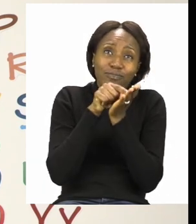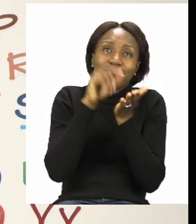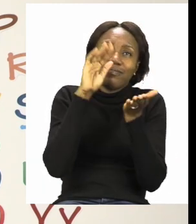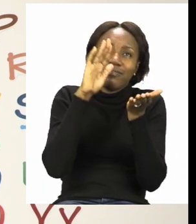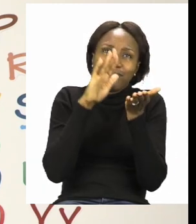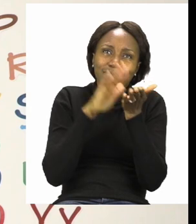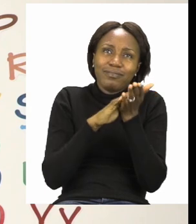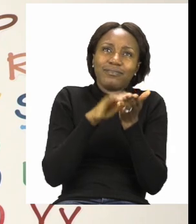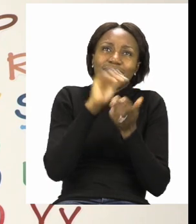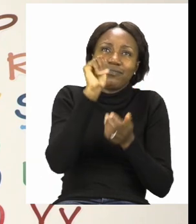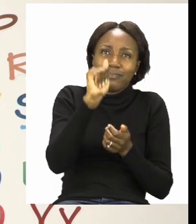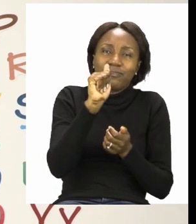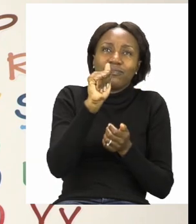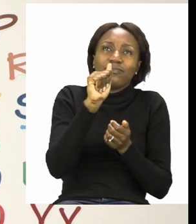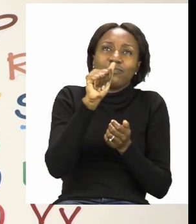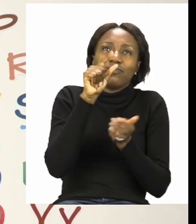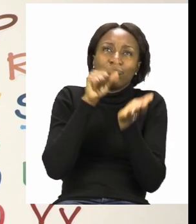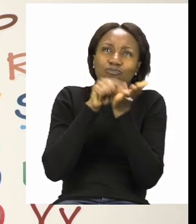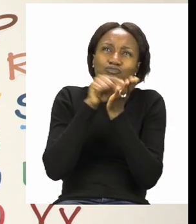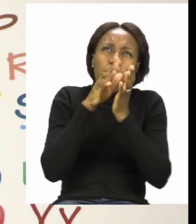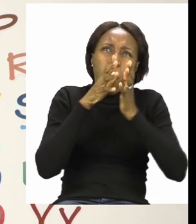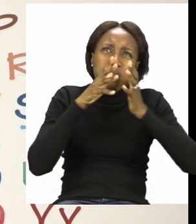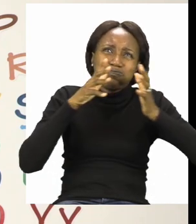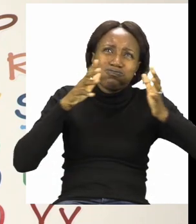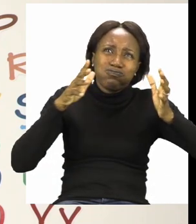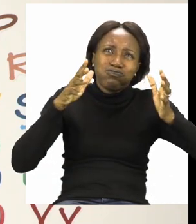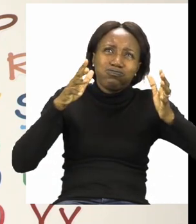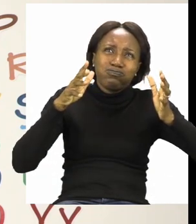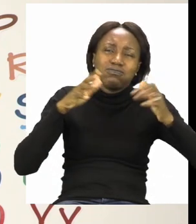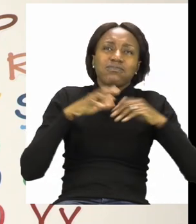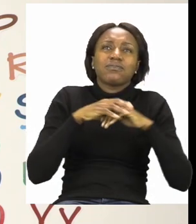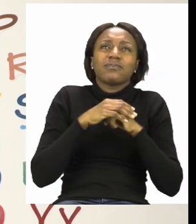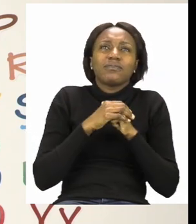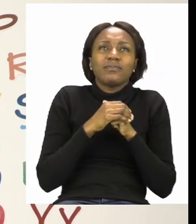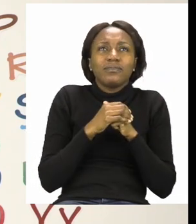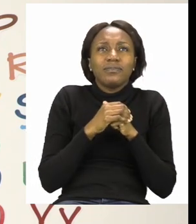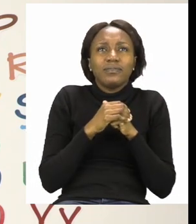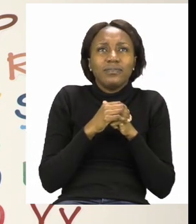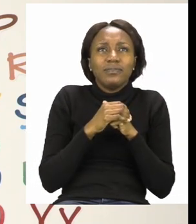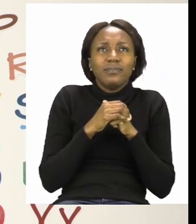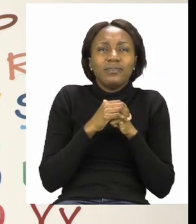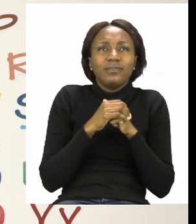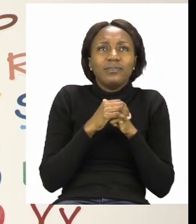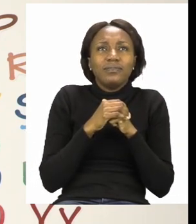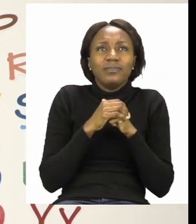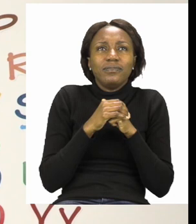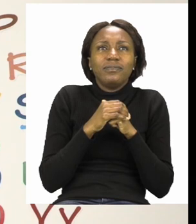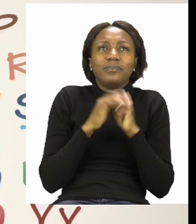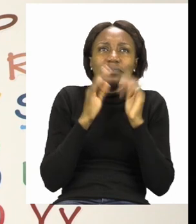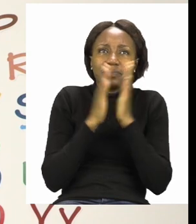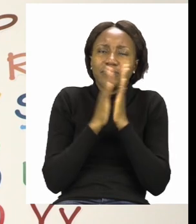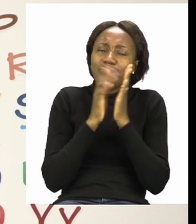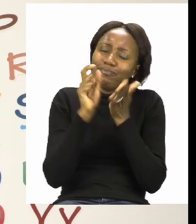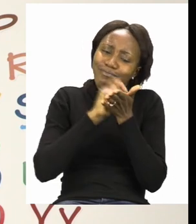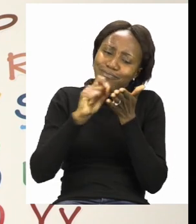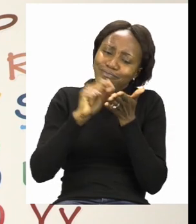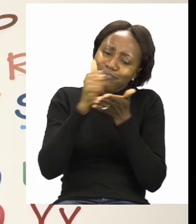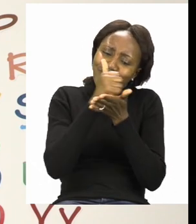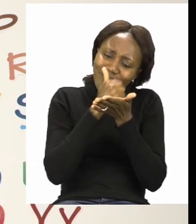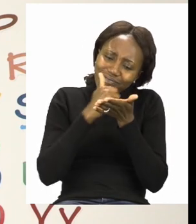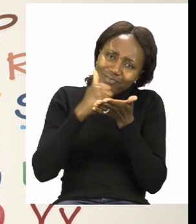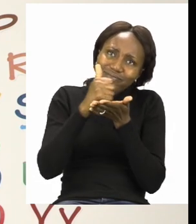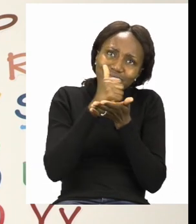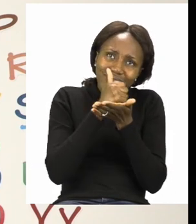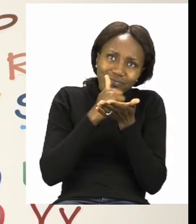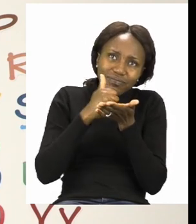and a turkey. So, boys and girls, please write neatly when you're rewriting your